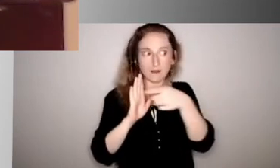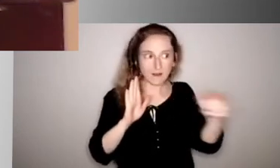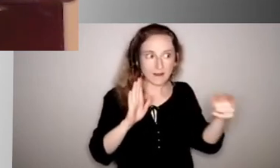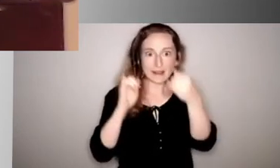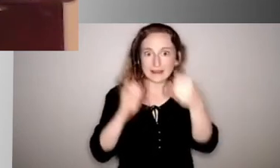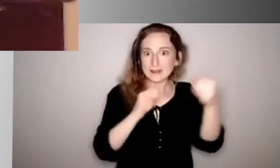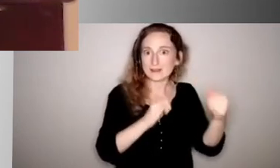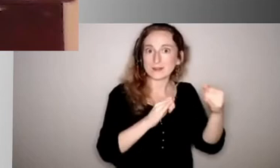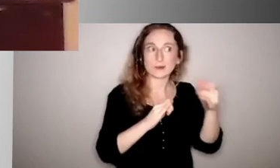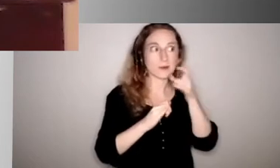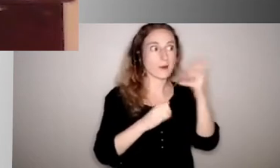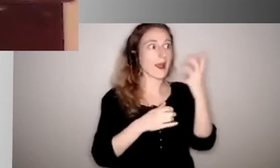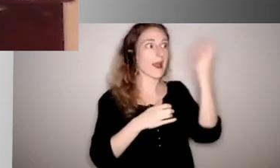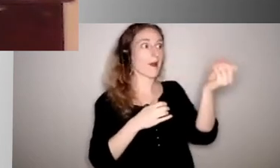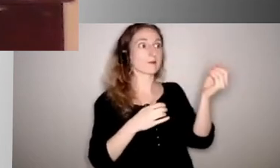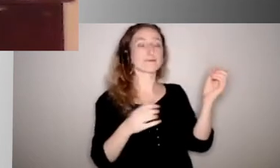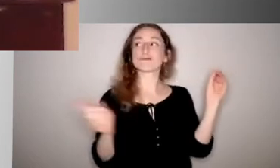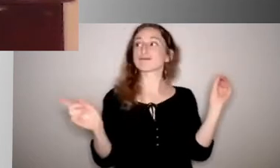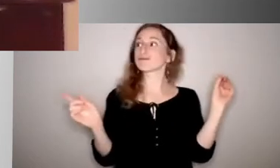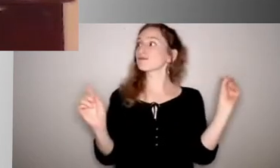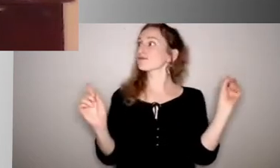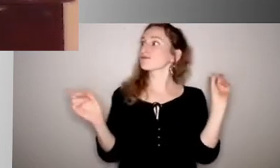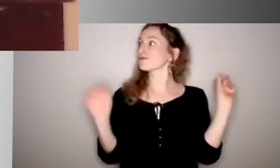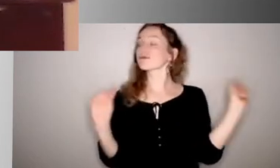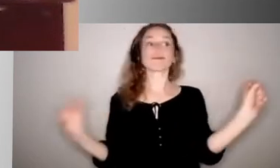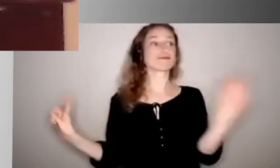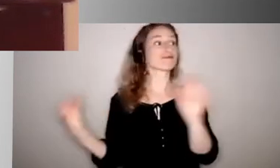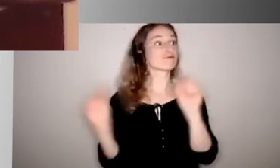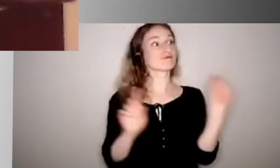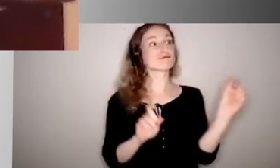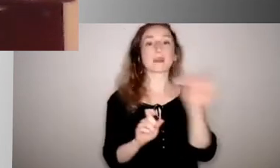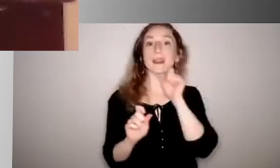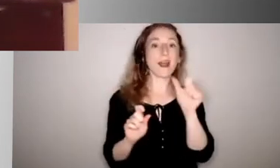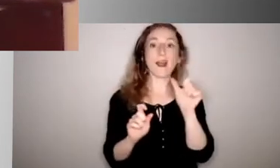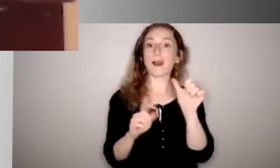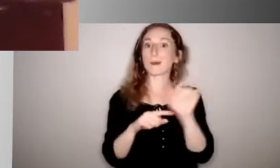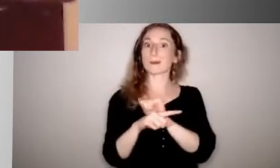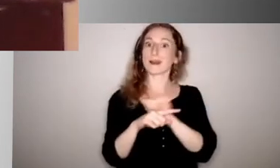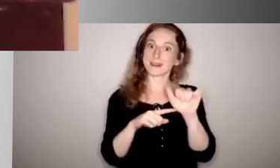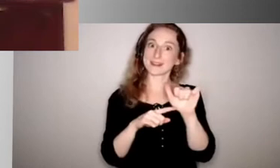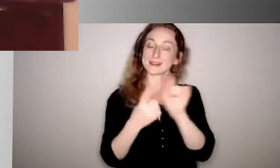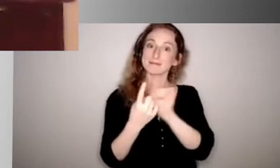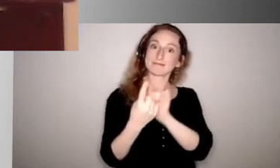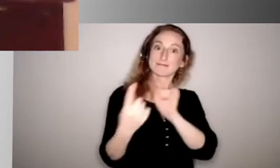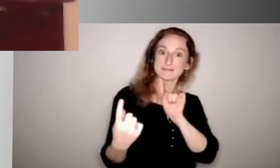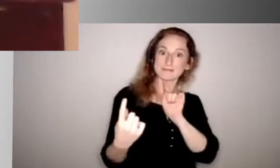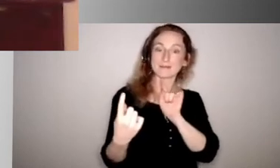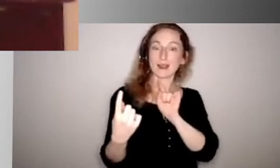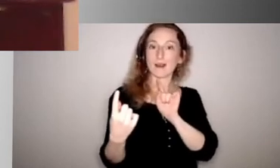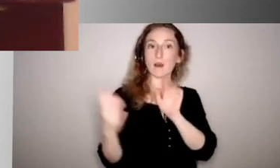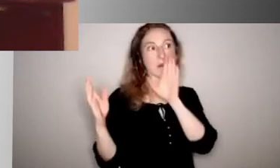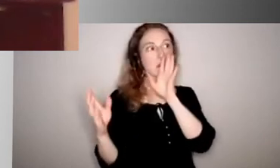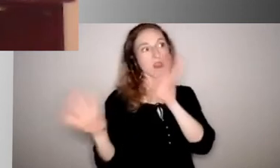are out there not practicing good, responsible practices to make sure that we're not spreading this virus.